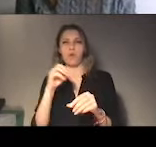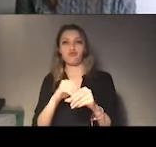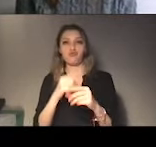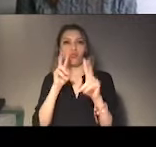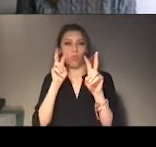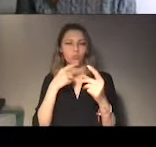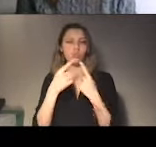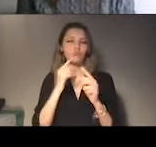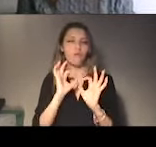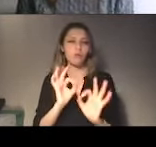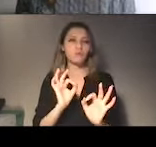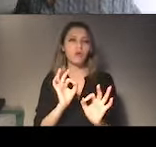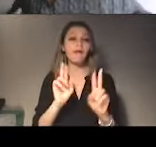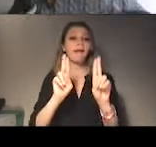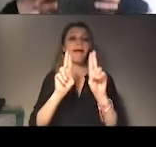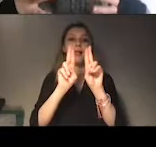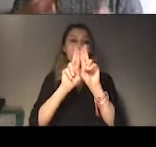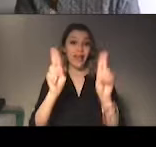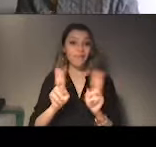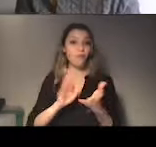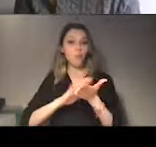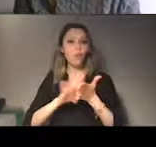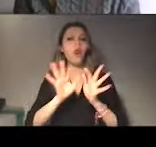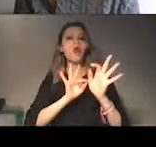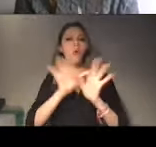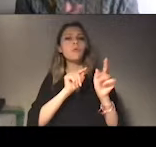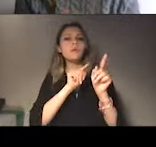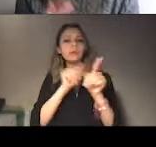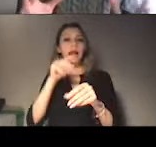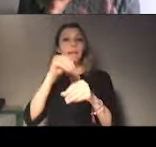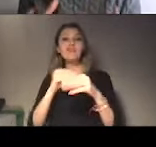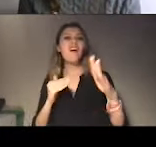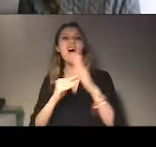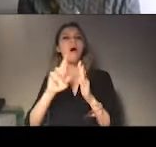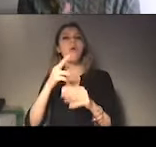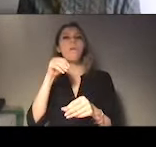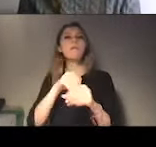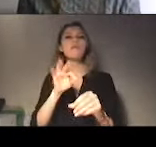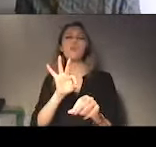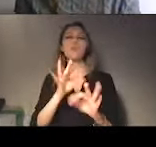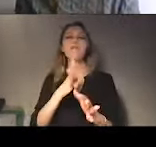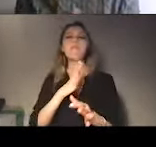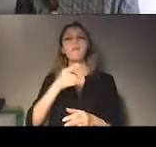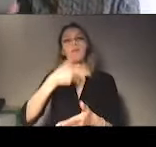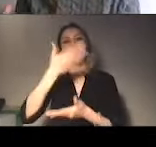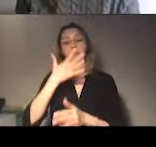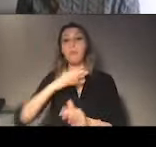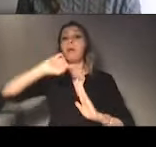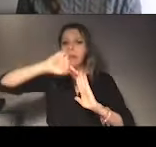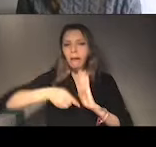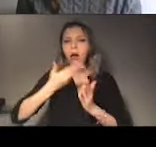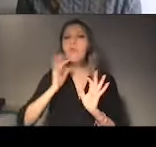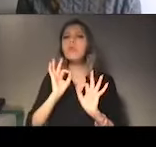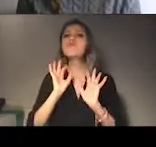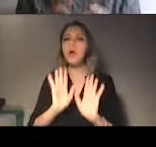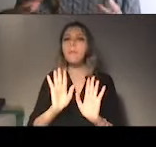And before introducing and, let's say, going in details of this phase that Turkey is